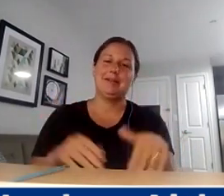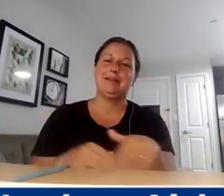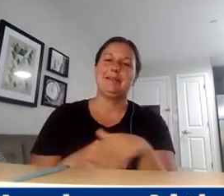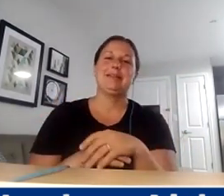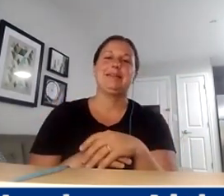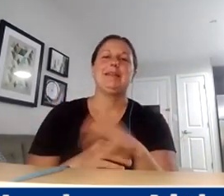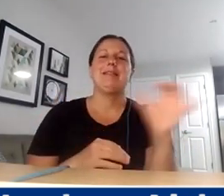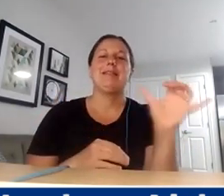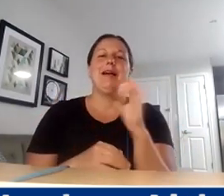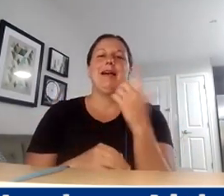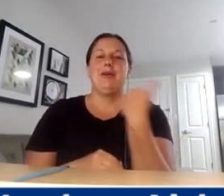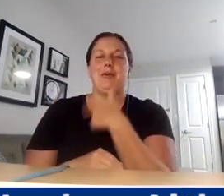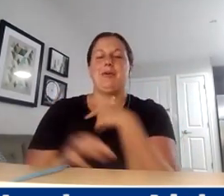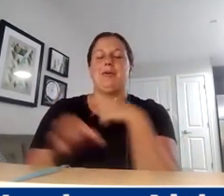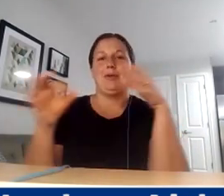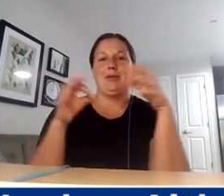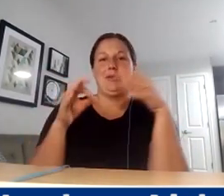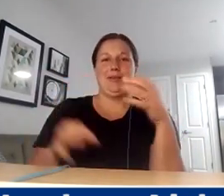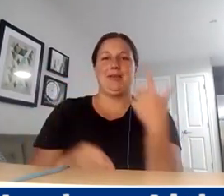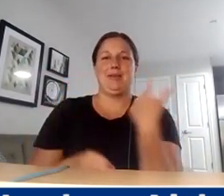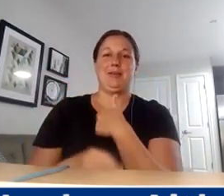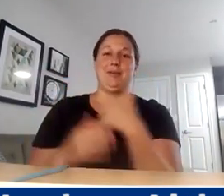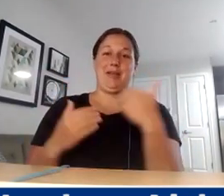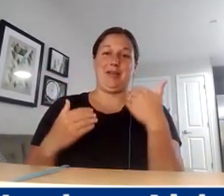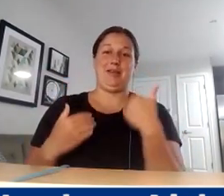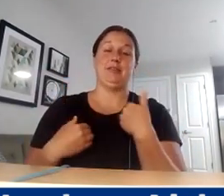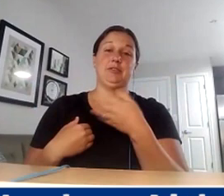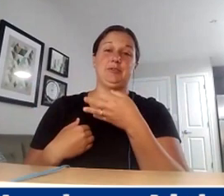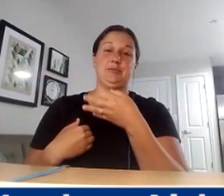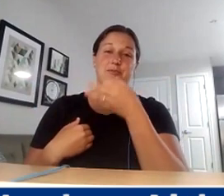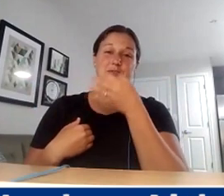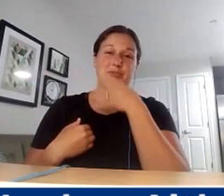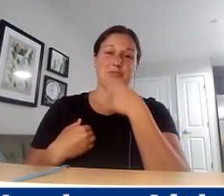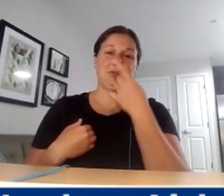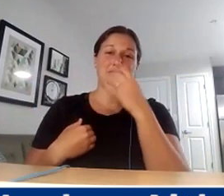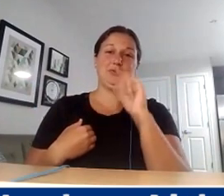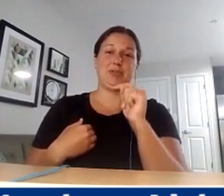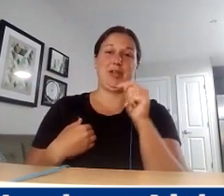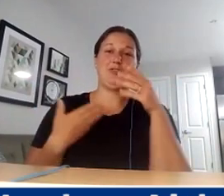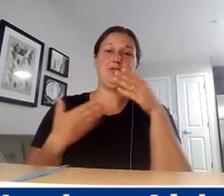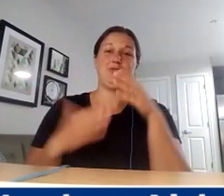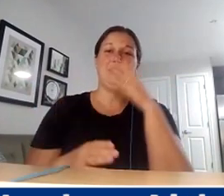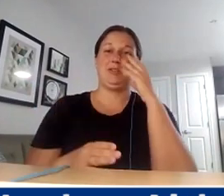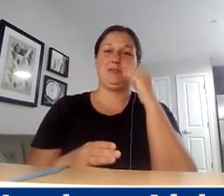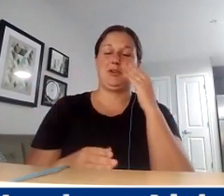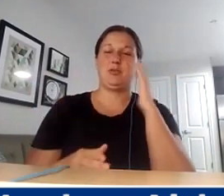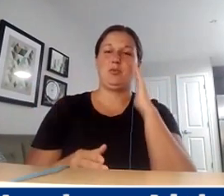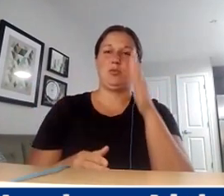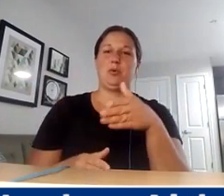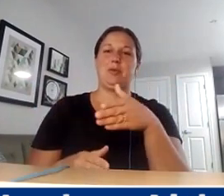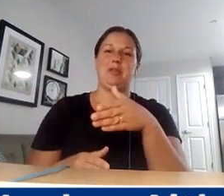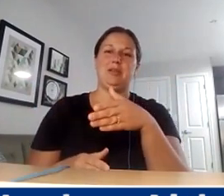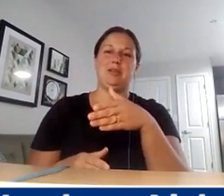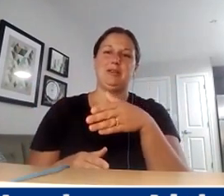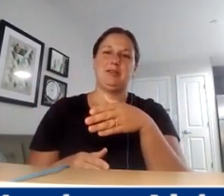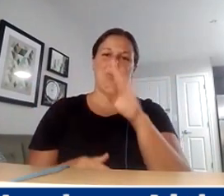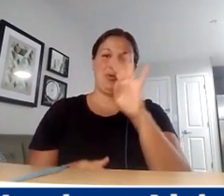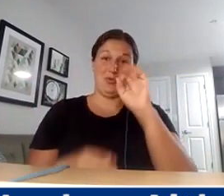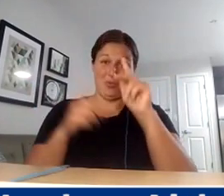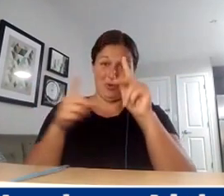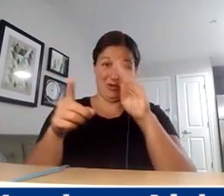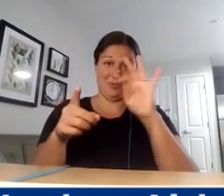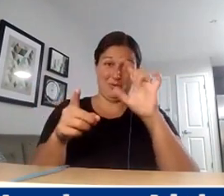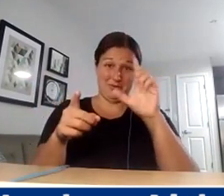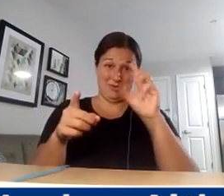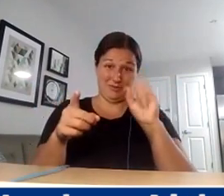talked about, you know, we have our upcoming guest at the Grant Street Experience is going to be Mr. Rick Williams and then Josiah, we're going to get you on there too